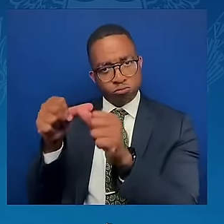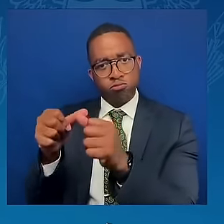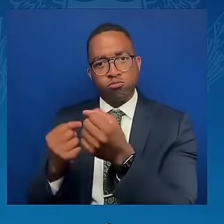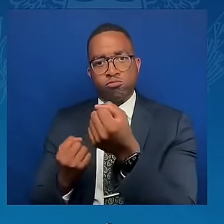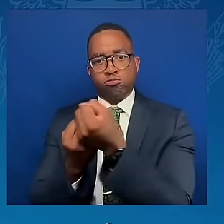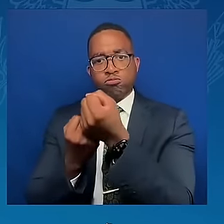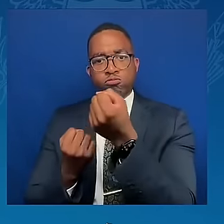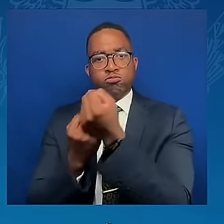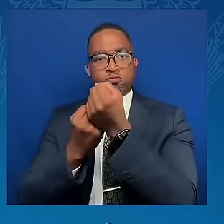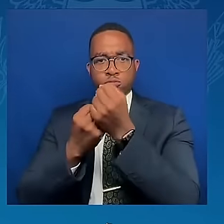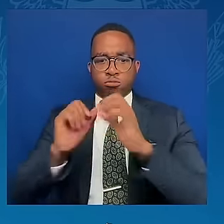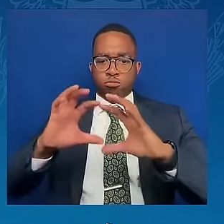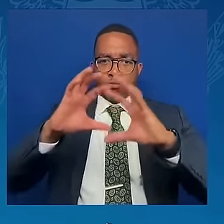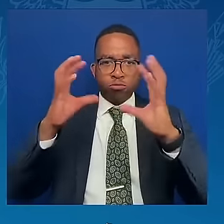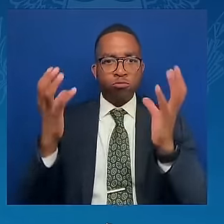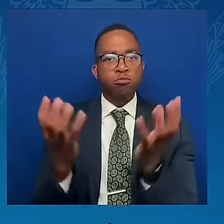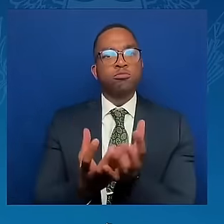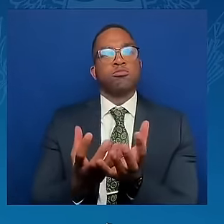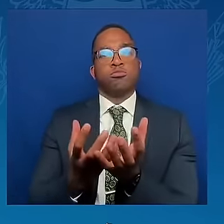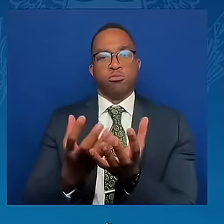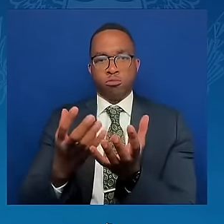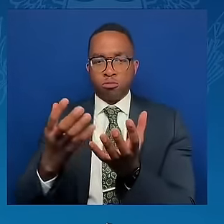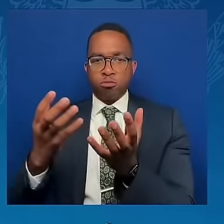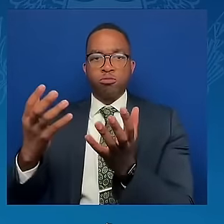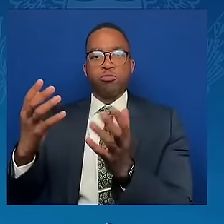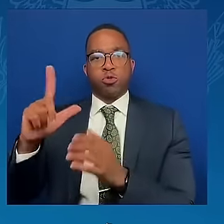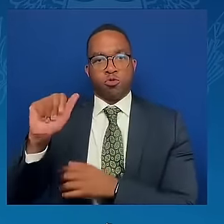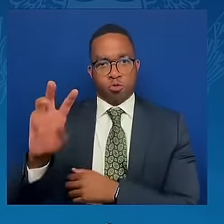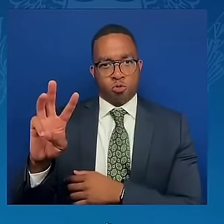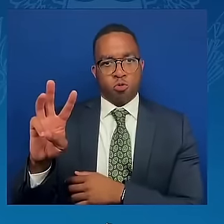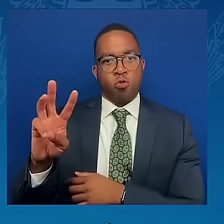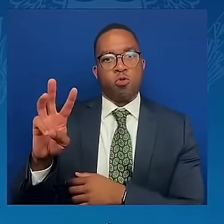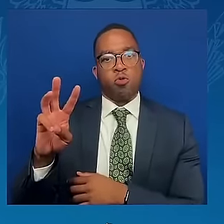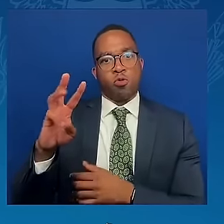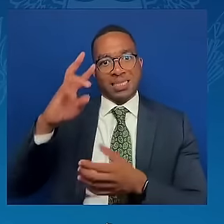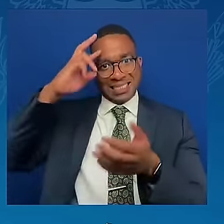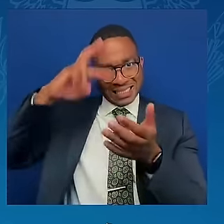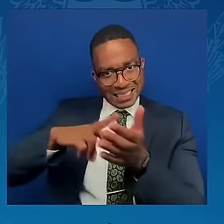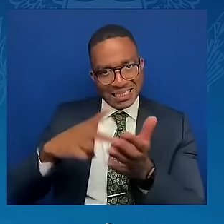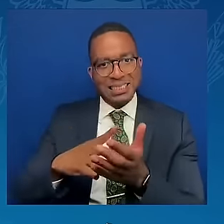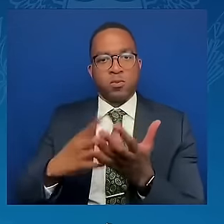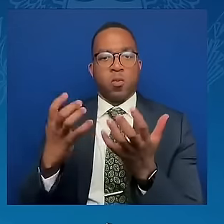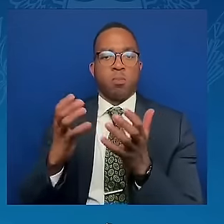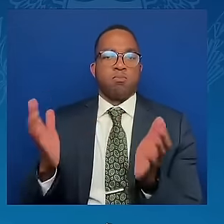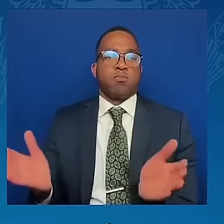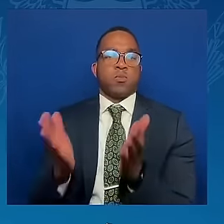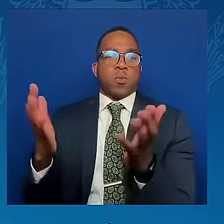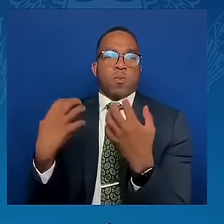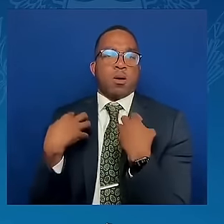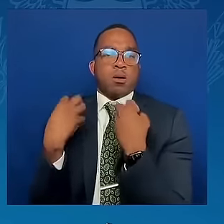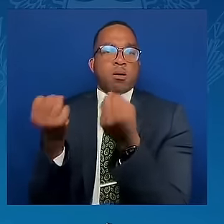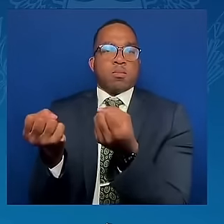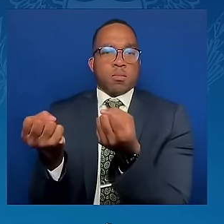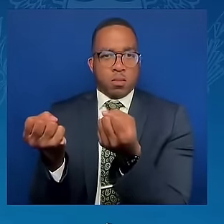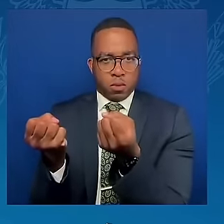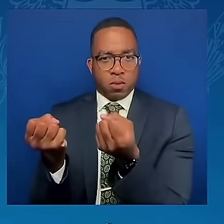it, strengthen it, and promote it. And no doubt, it must be a priority for us all. Thank you.